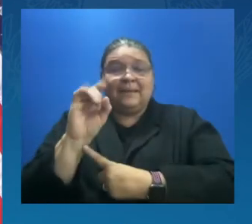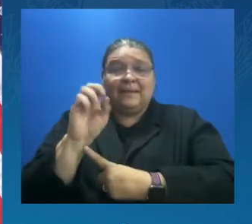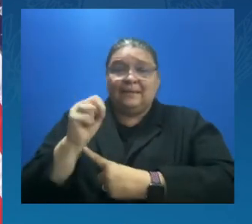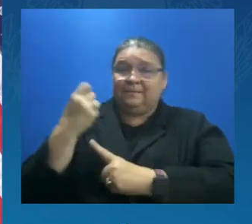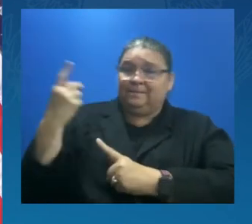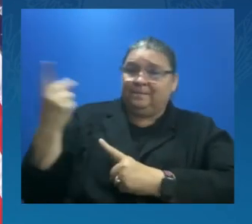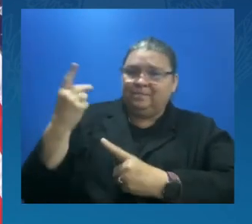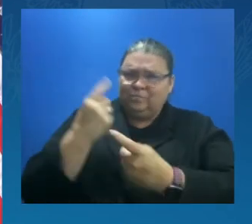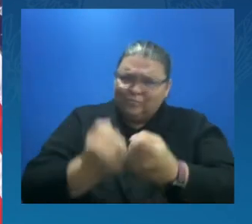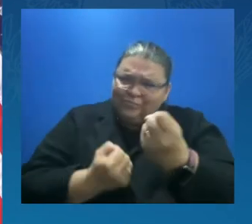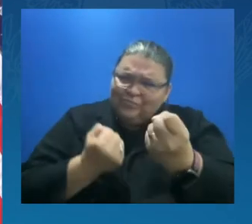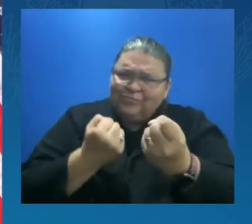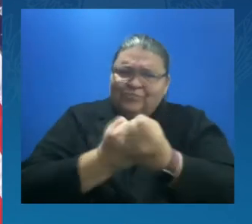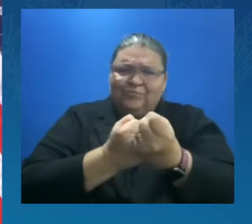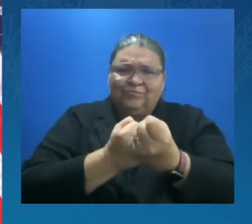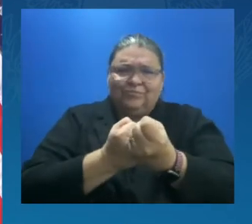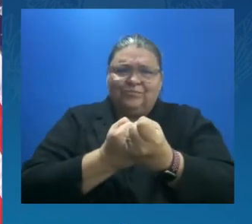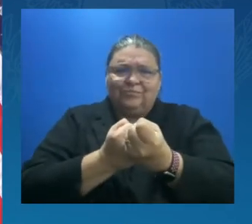and Senator Manchin.